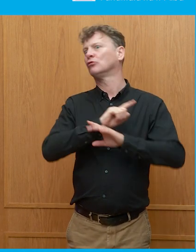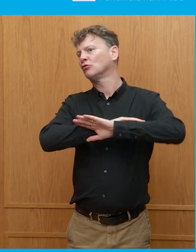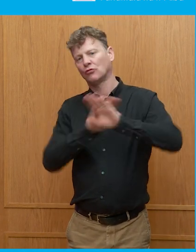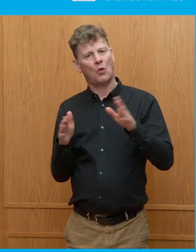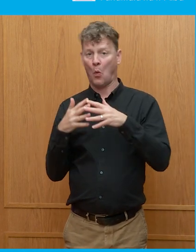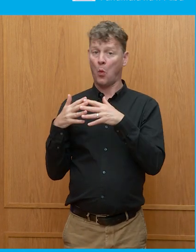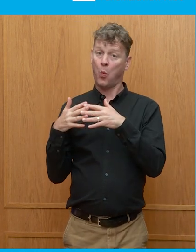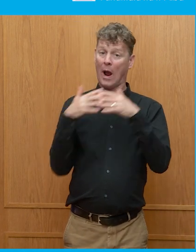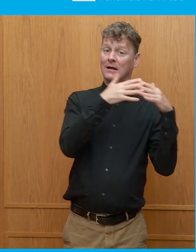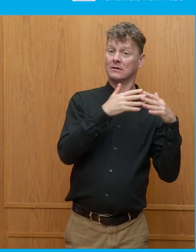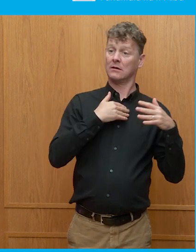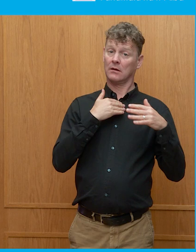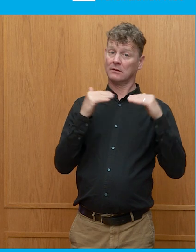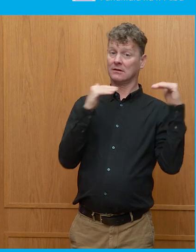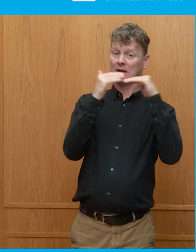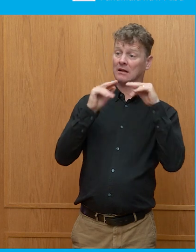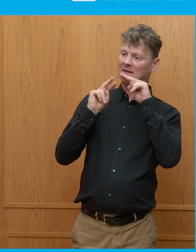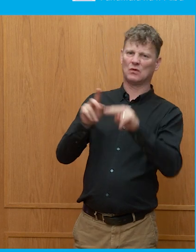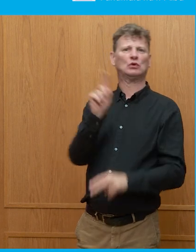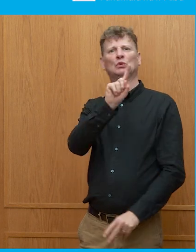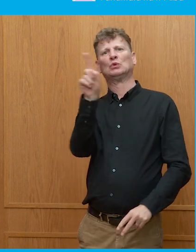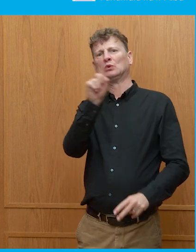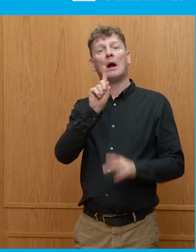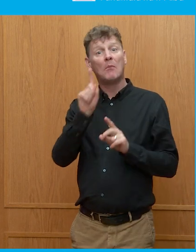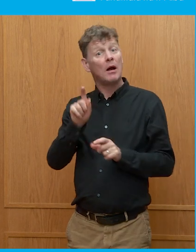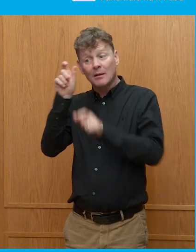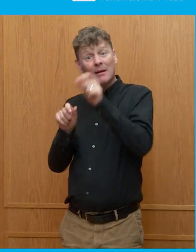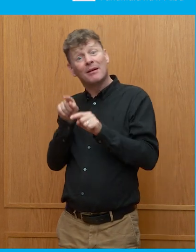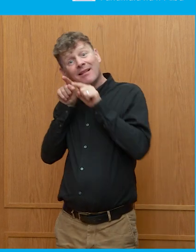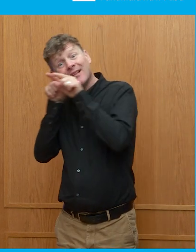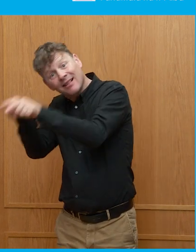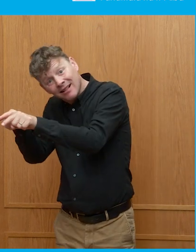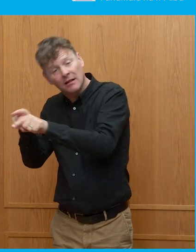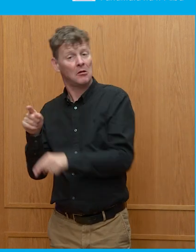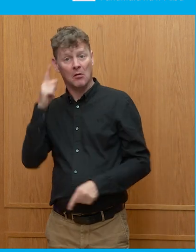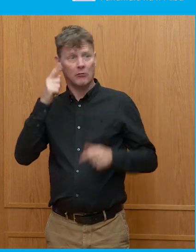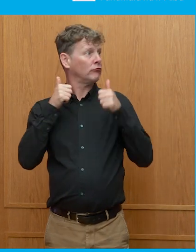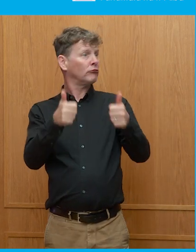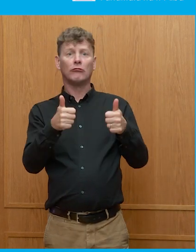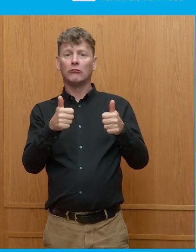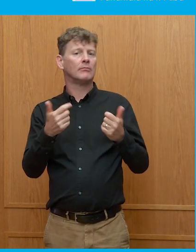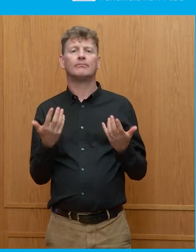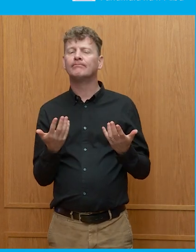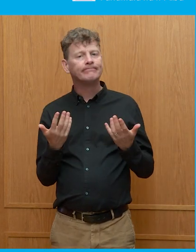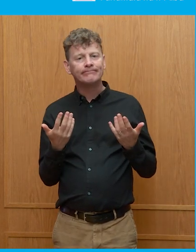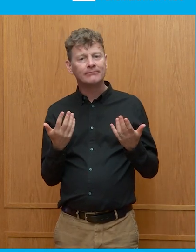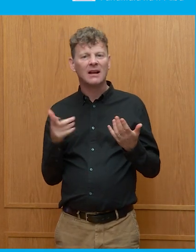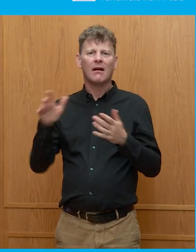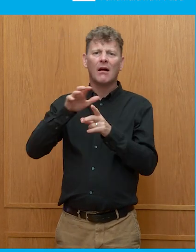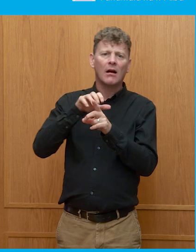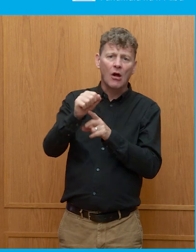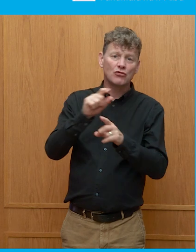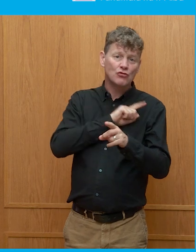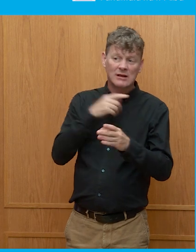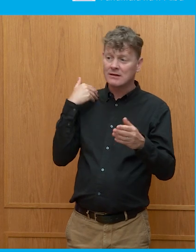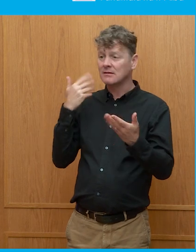of Western or European standards or whatever. But actually people in that country think it's pretty democratic, either for cultural reasons or historical